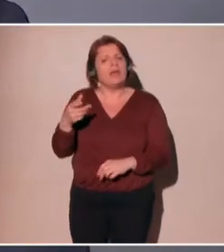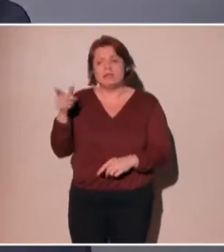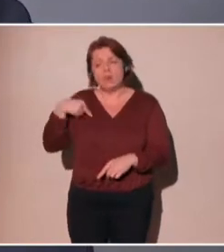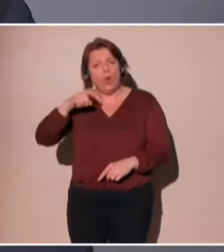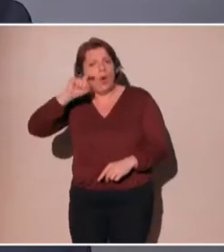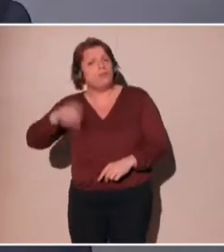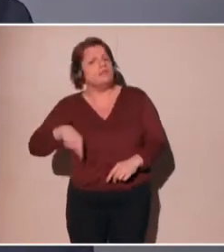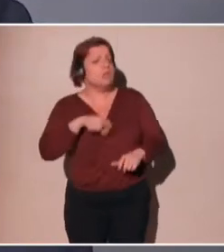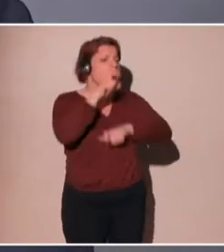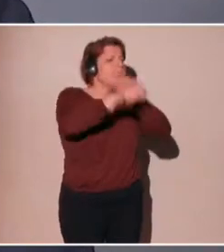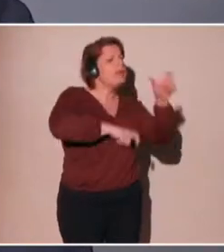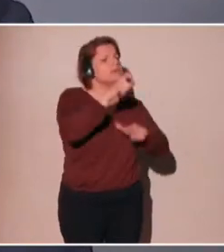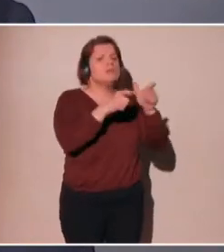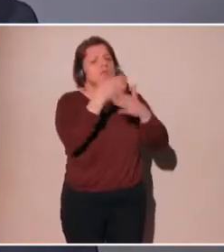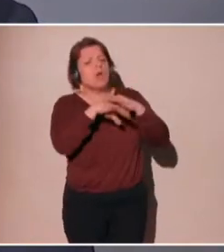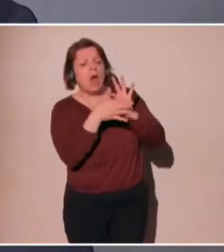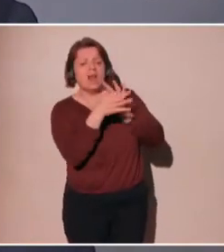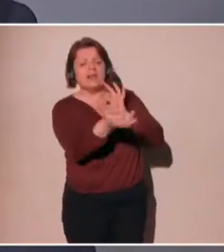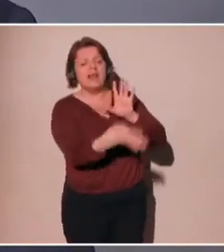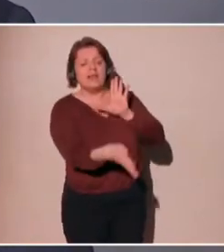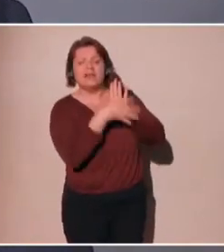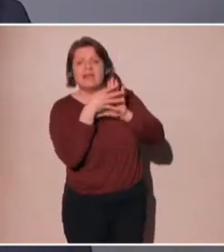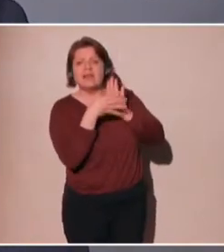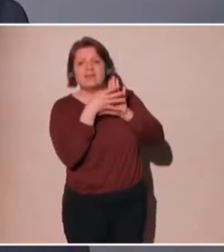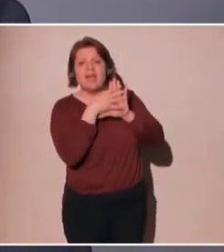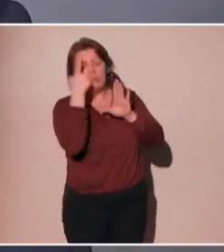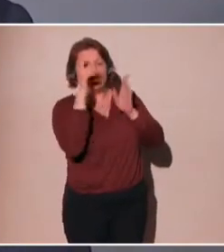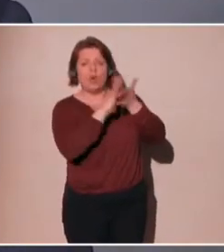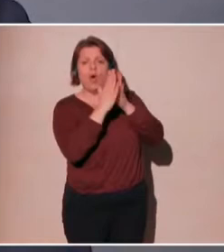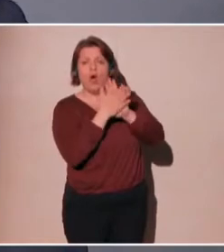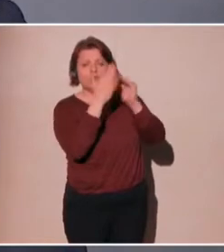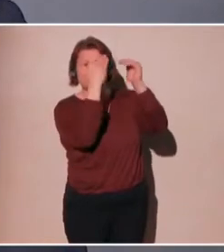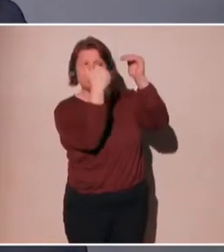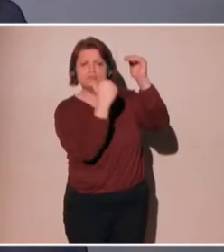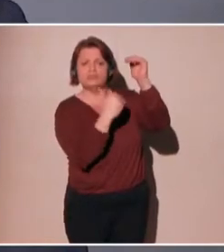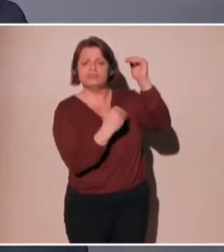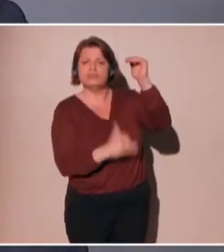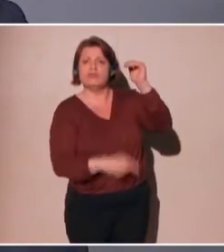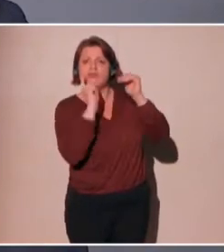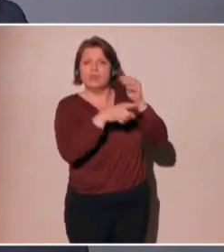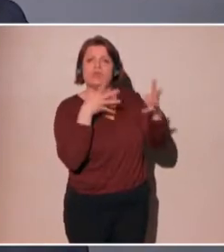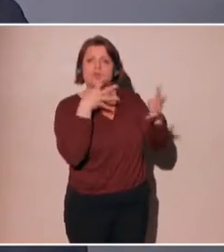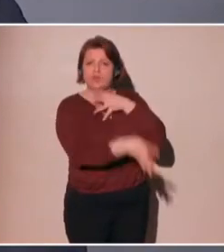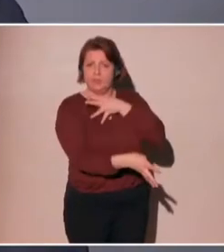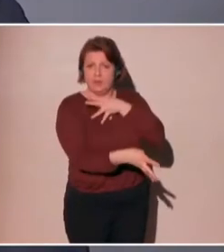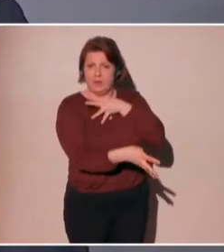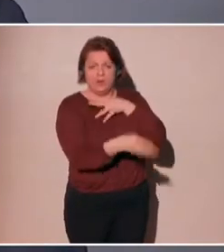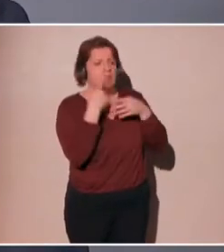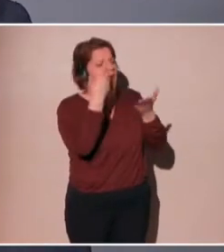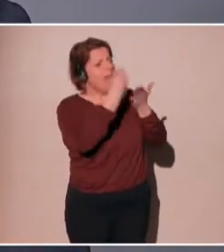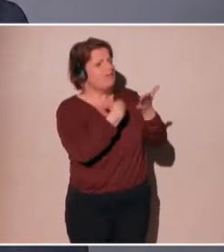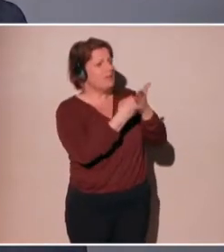options. For example, there are certain laws that oblige an operator to